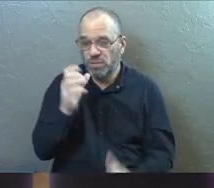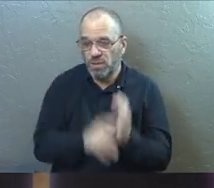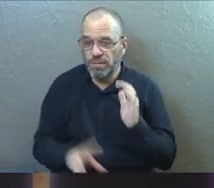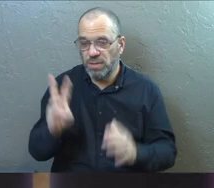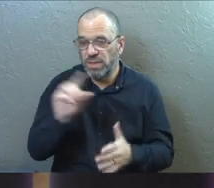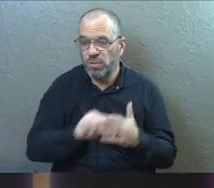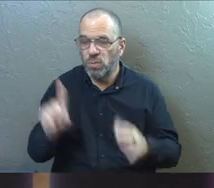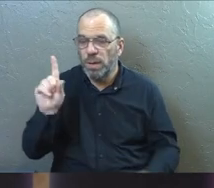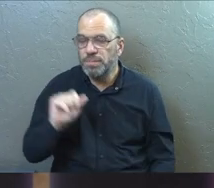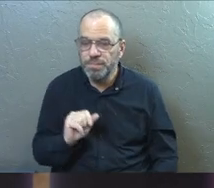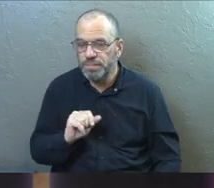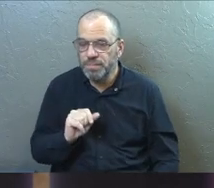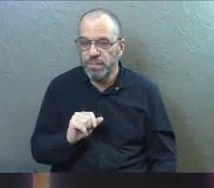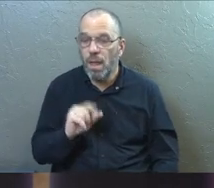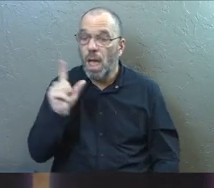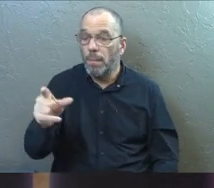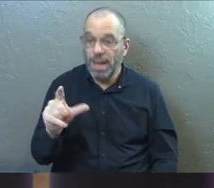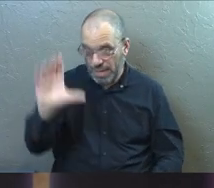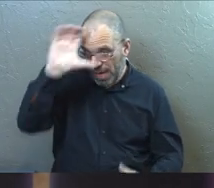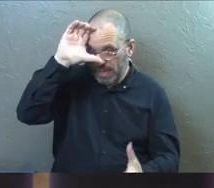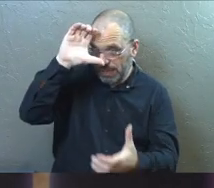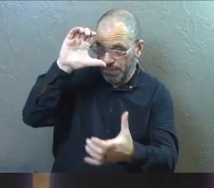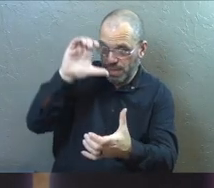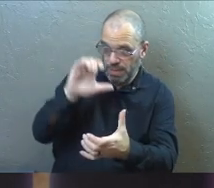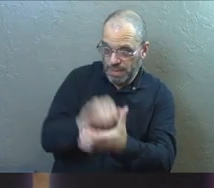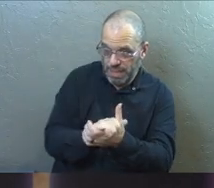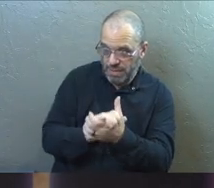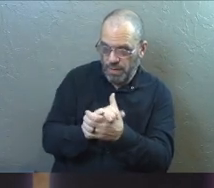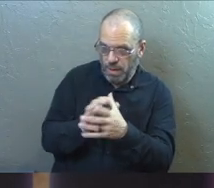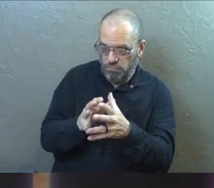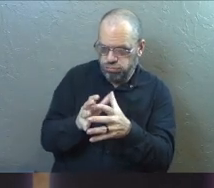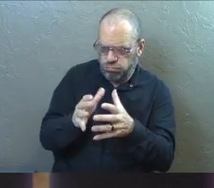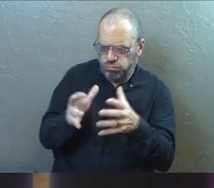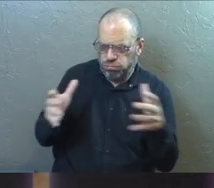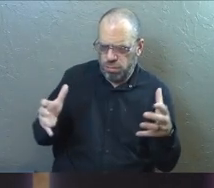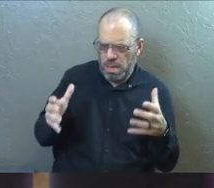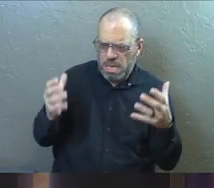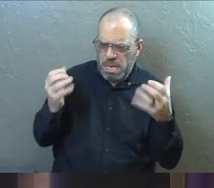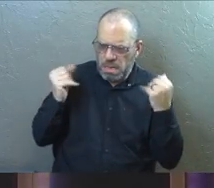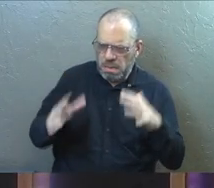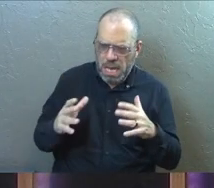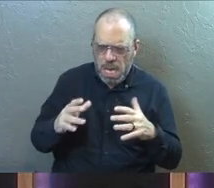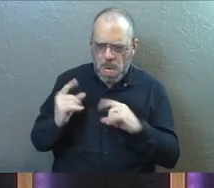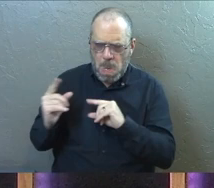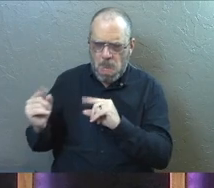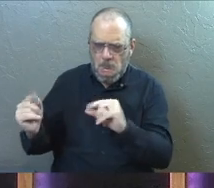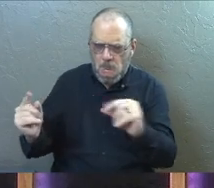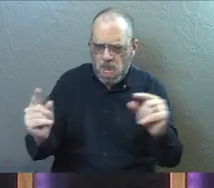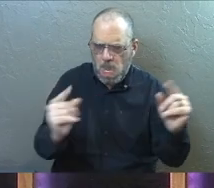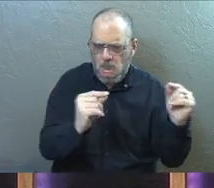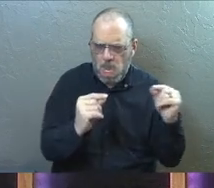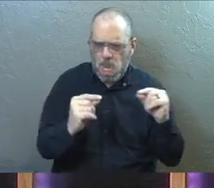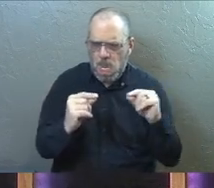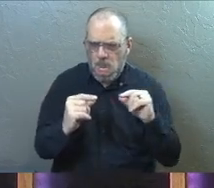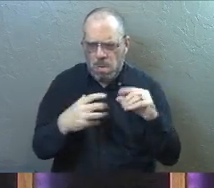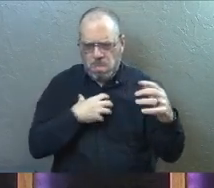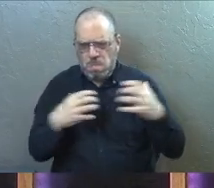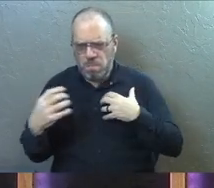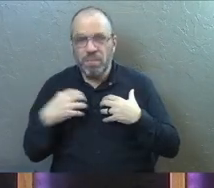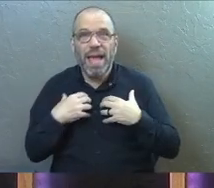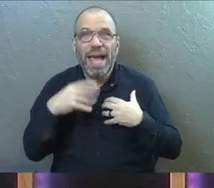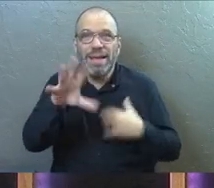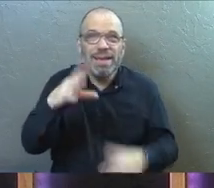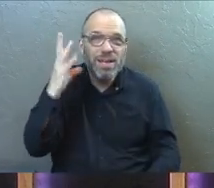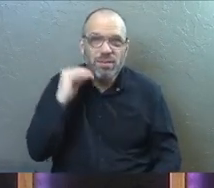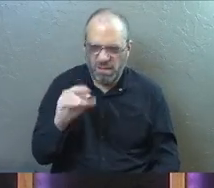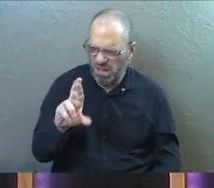six, verse one. But as the believers rapidly multiplied, there were rumblings of discontent. How many